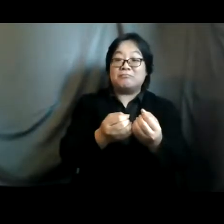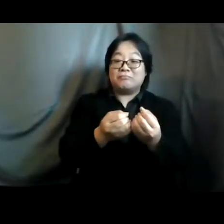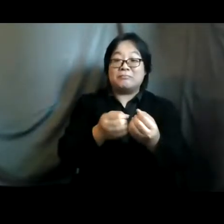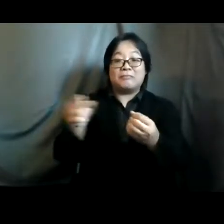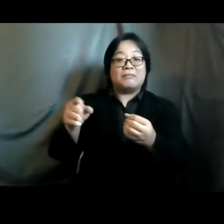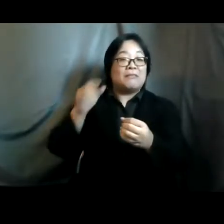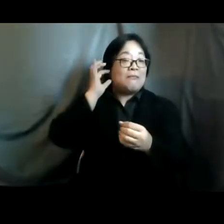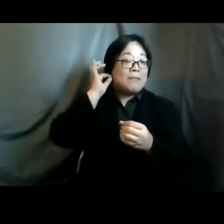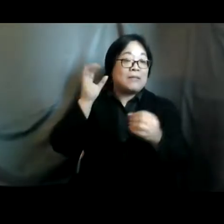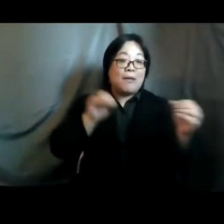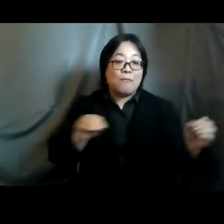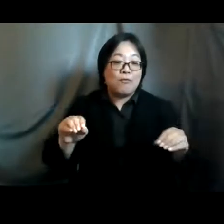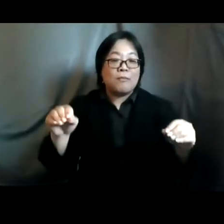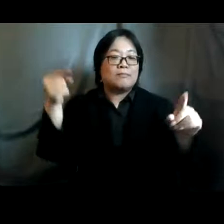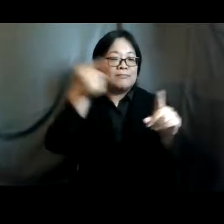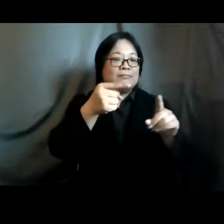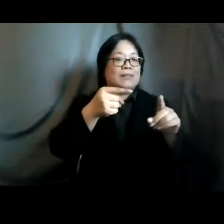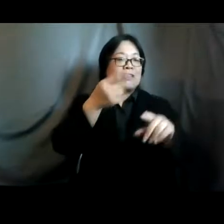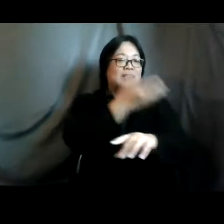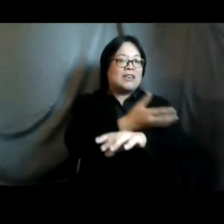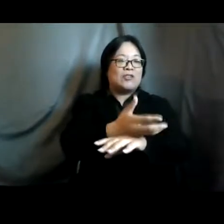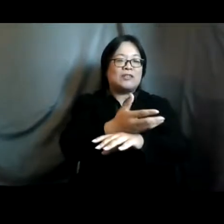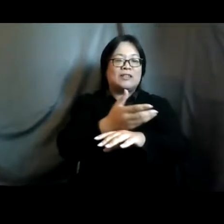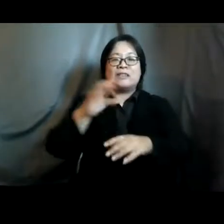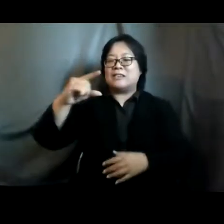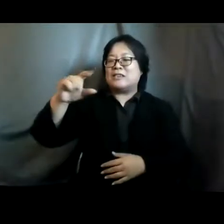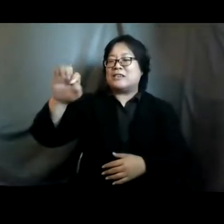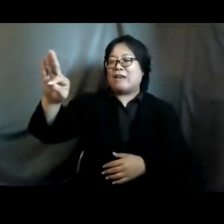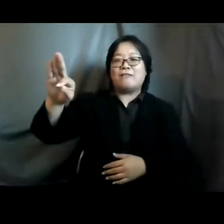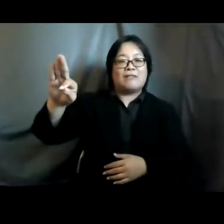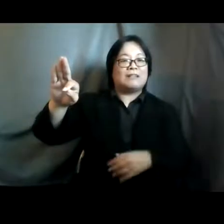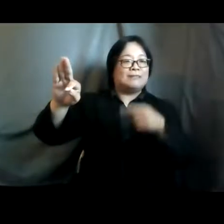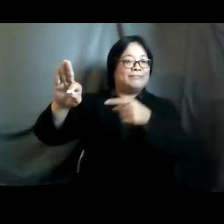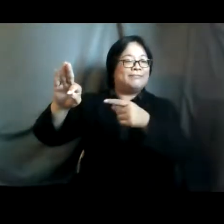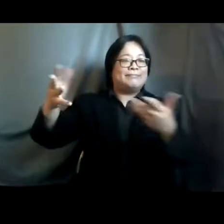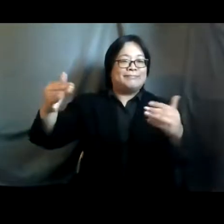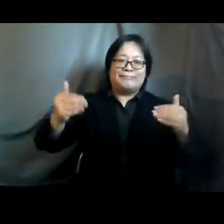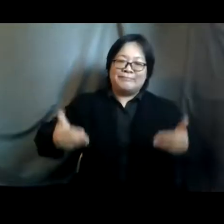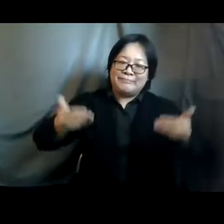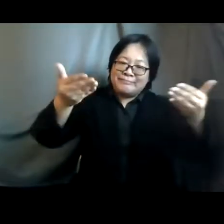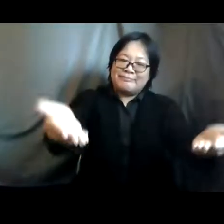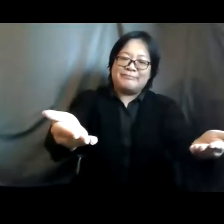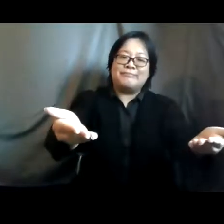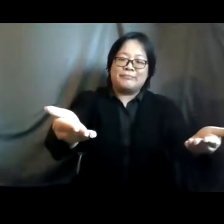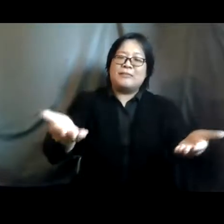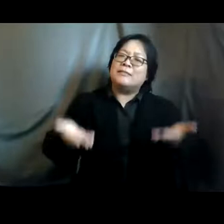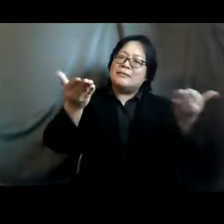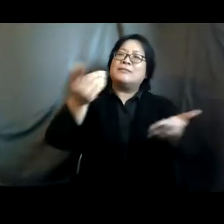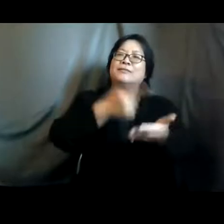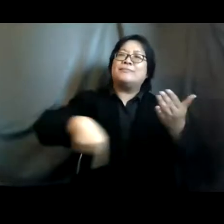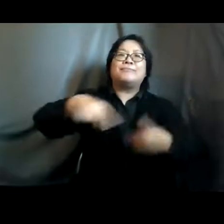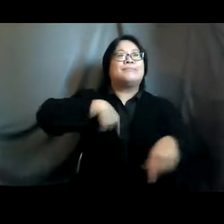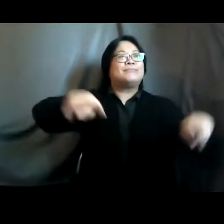had looked at the generation equality forum as the way to actually push forward what we term